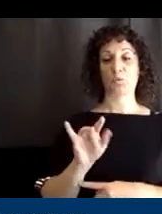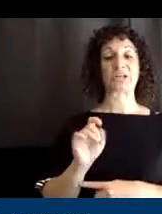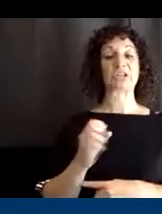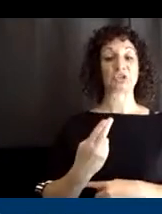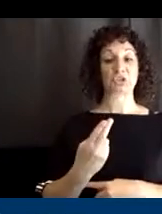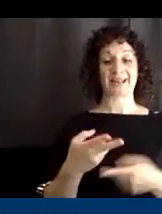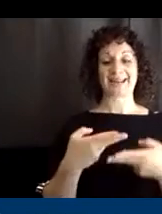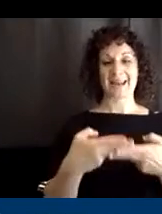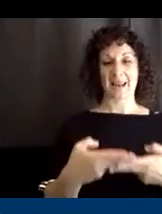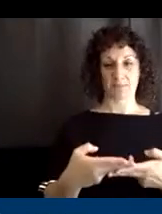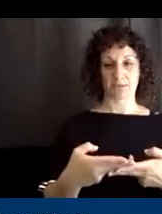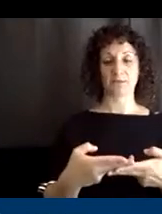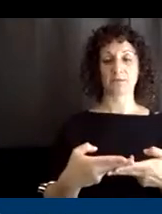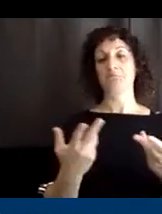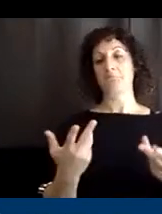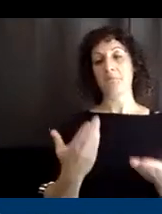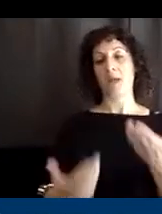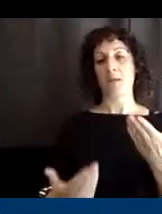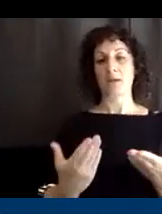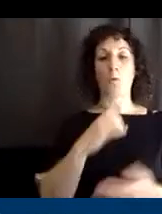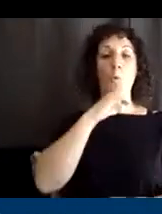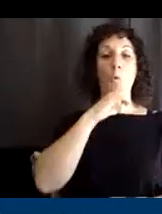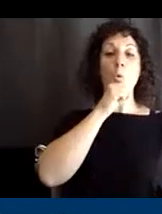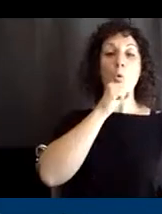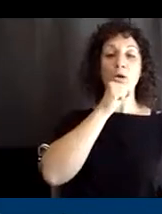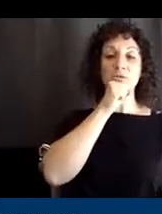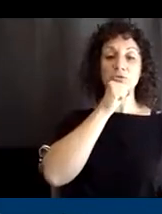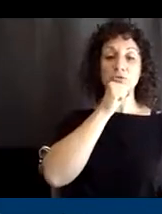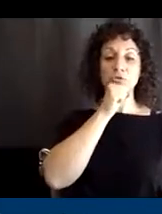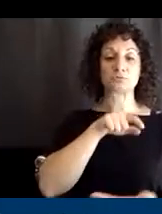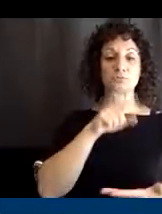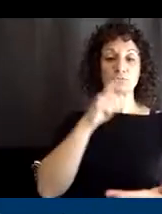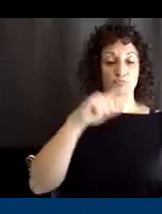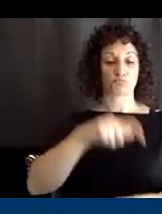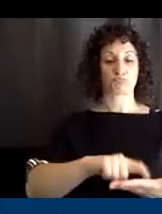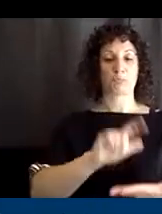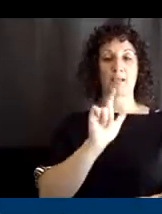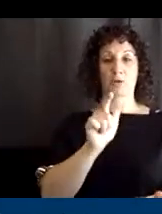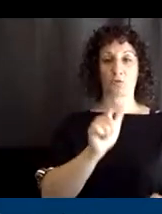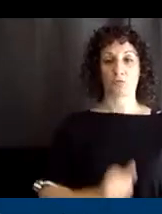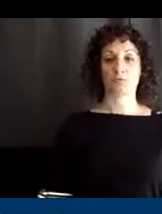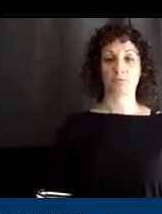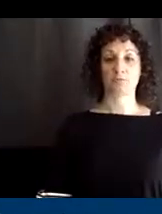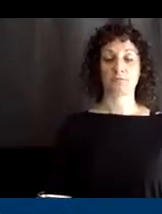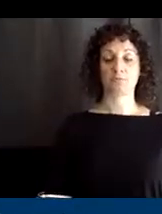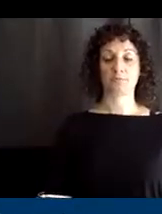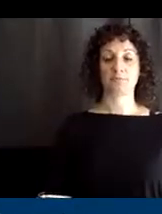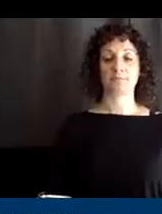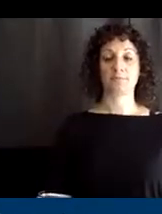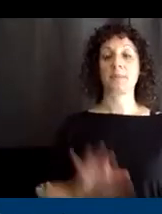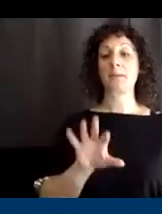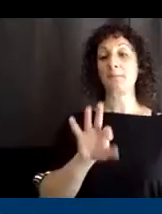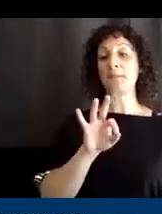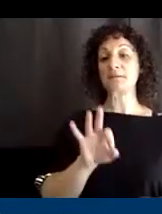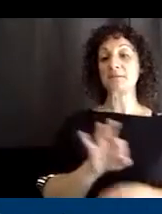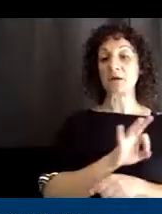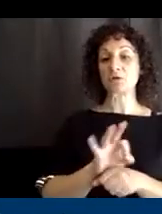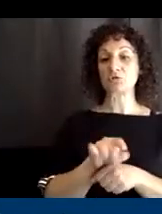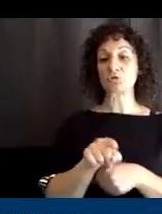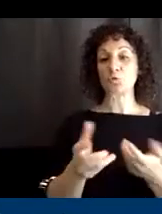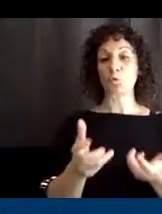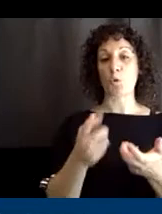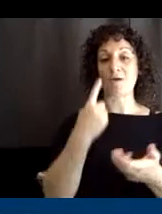intuitive name like orange switch so you can identify it at a later time. Choose the function you'd like the switch to perform.